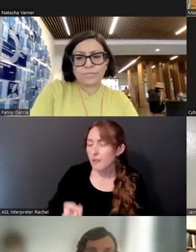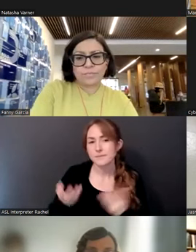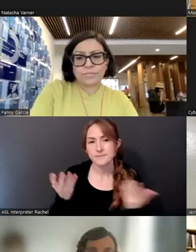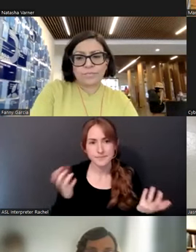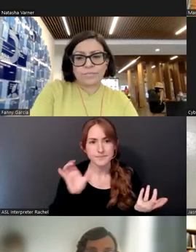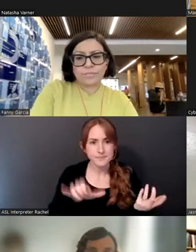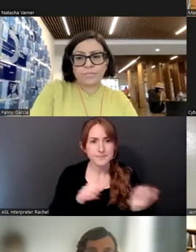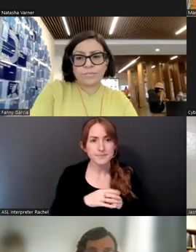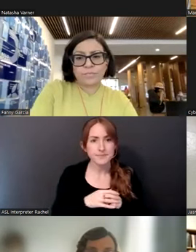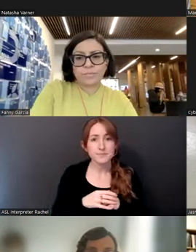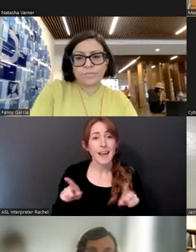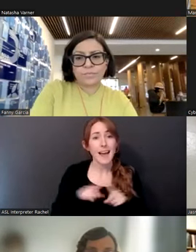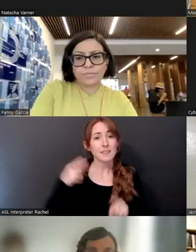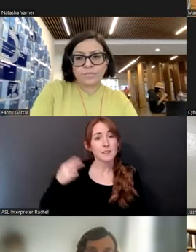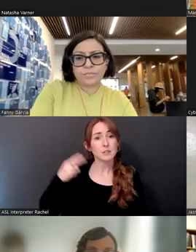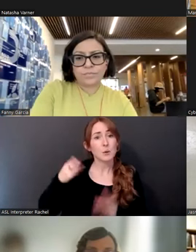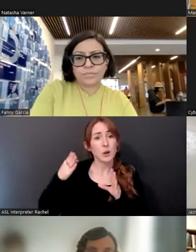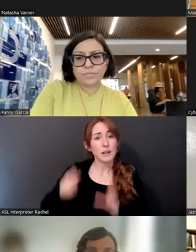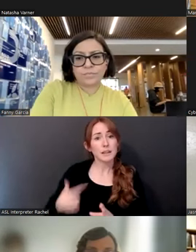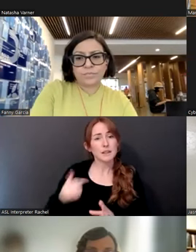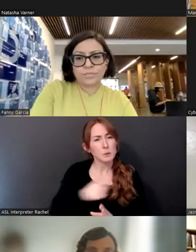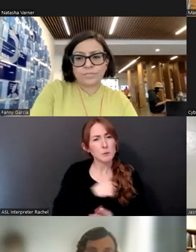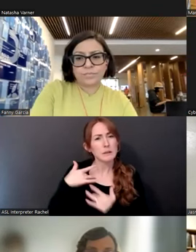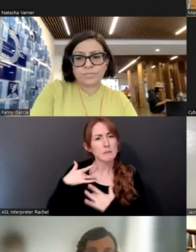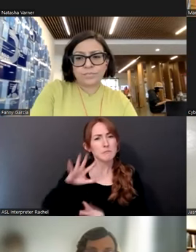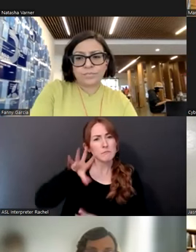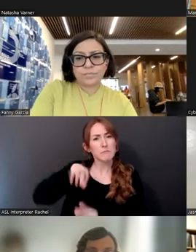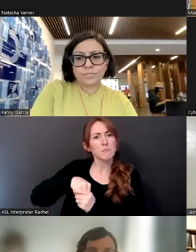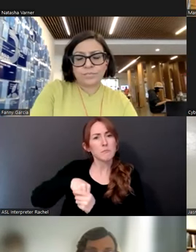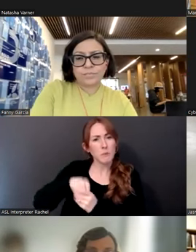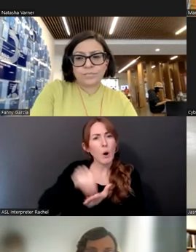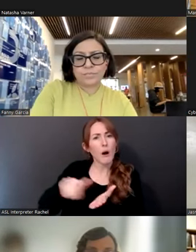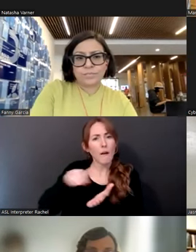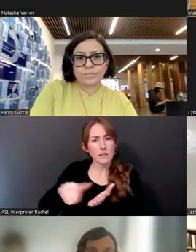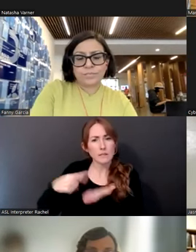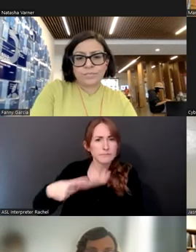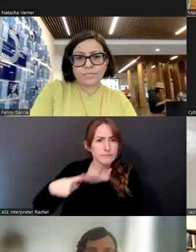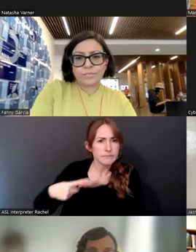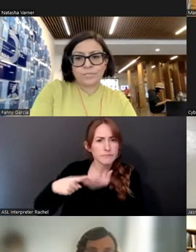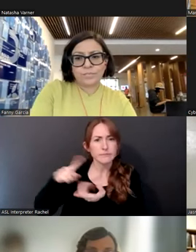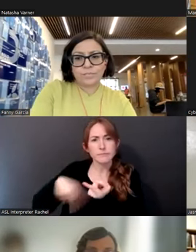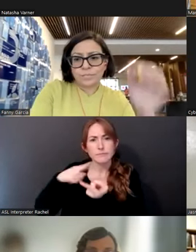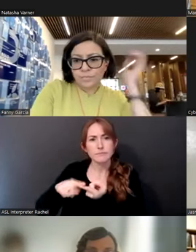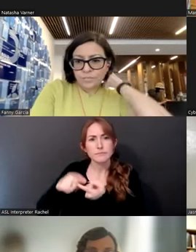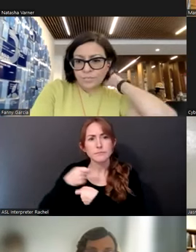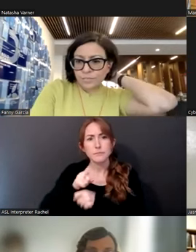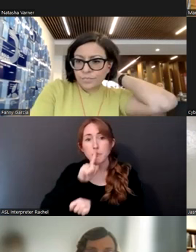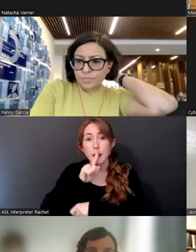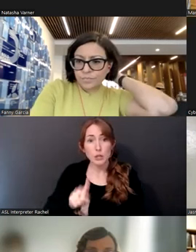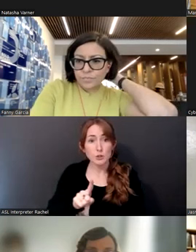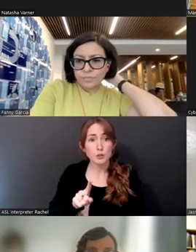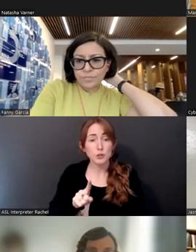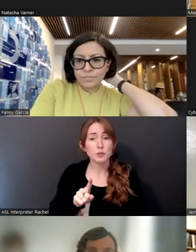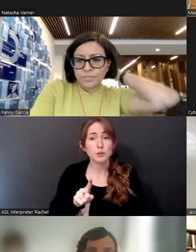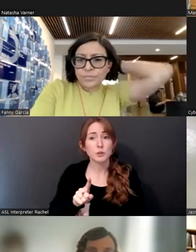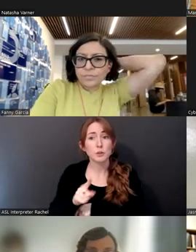in a lot of conversations and rightly so about, um, making sure we're, we're doing this in the, in